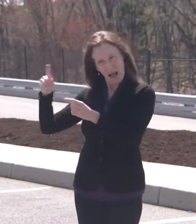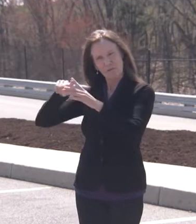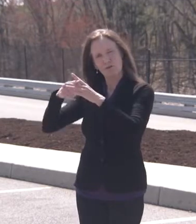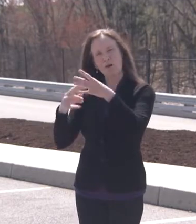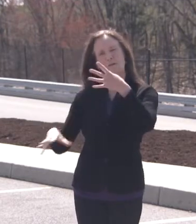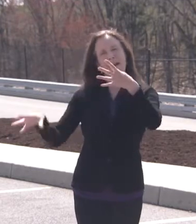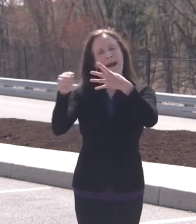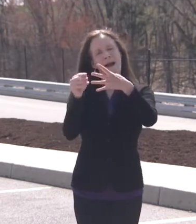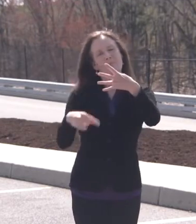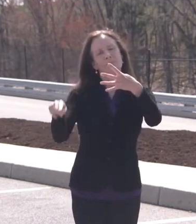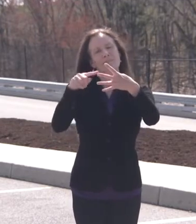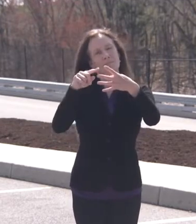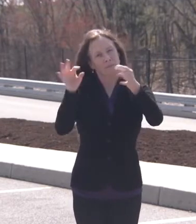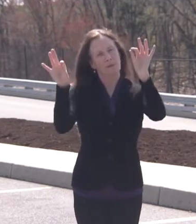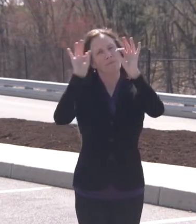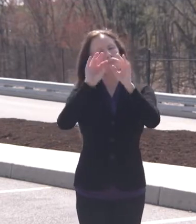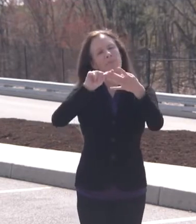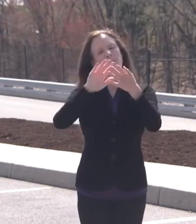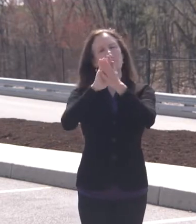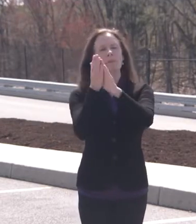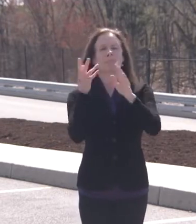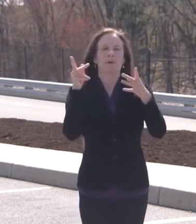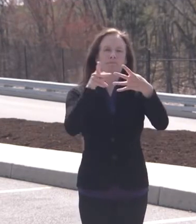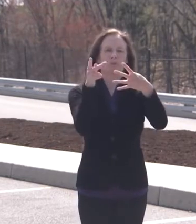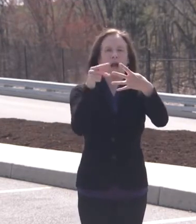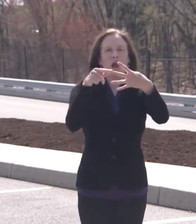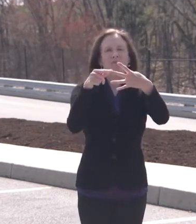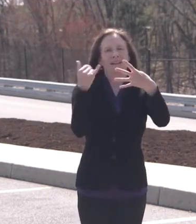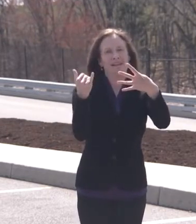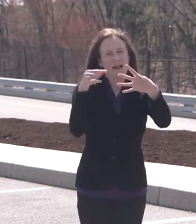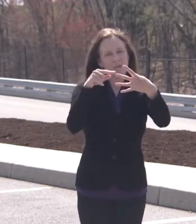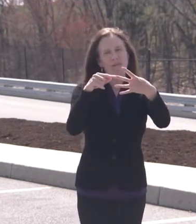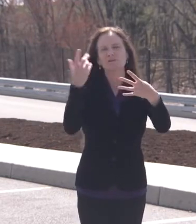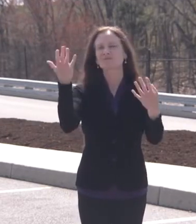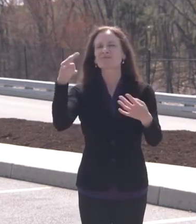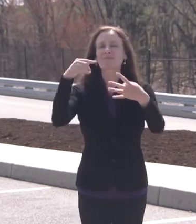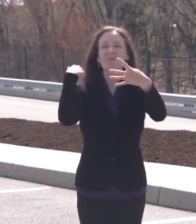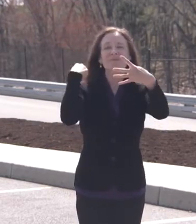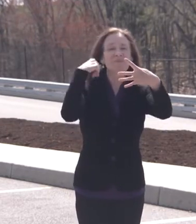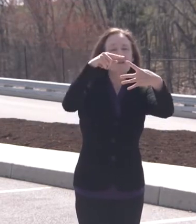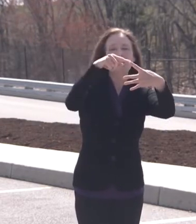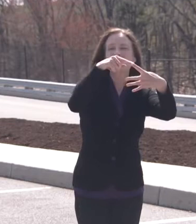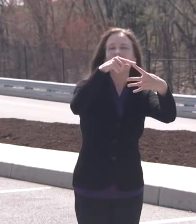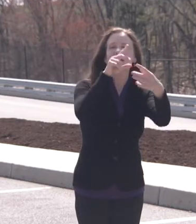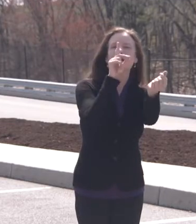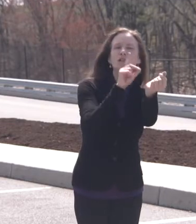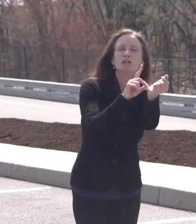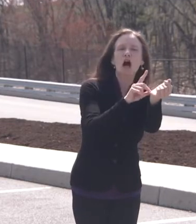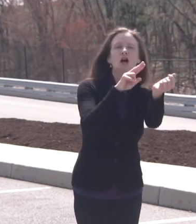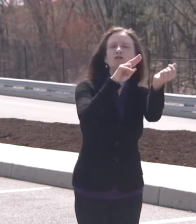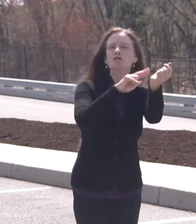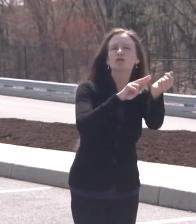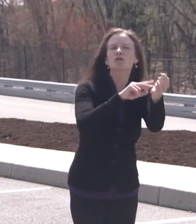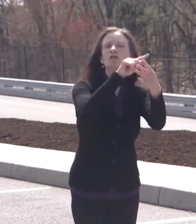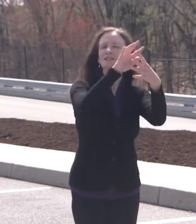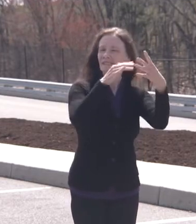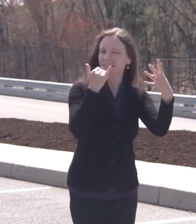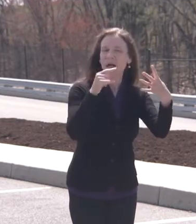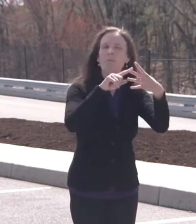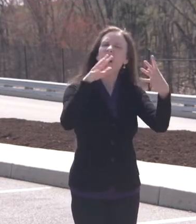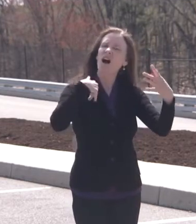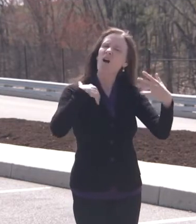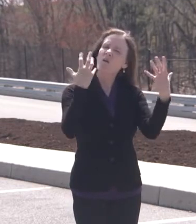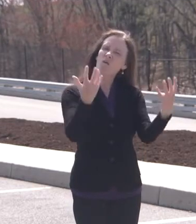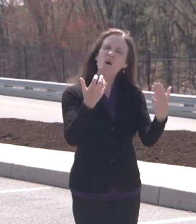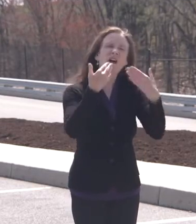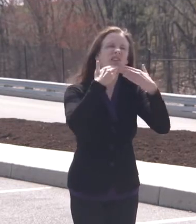We're also grateful to all the frontline healthcare workers who worked tirelessly through the pandemic. At the same time, we are tremendously proud of our associates